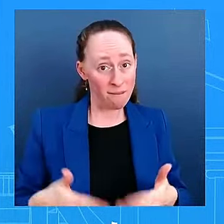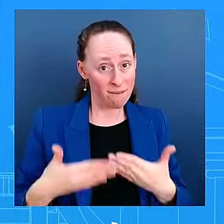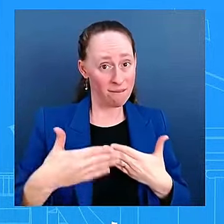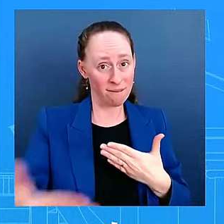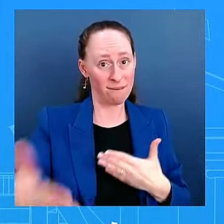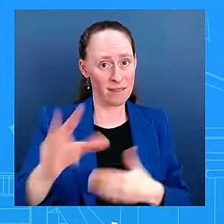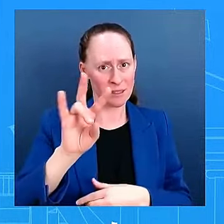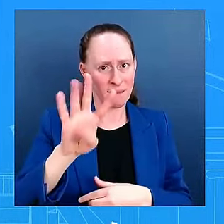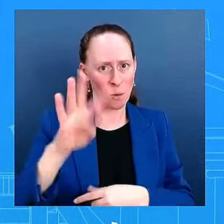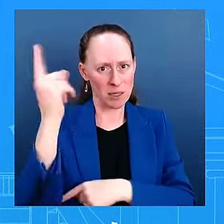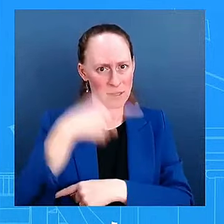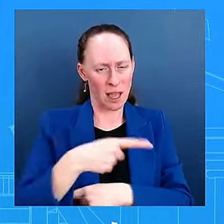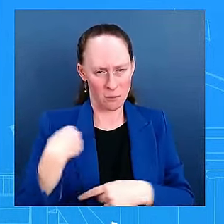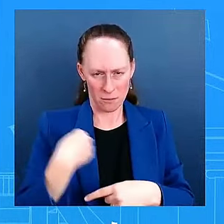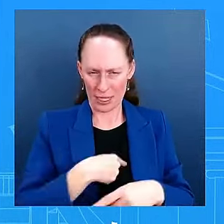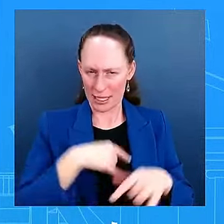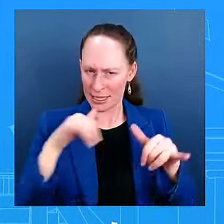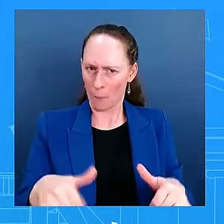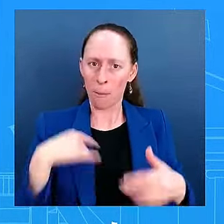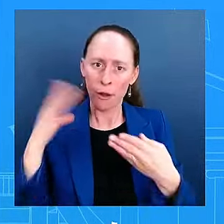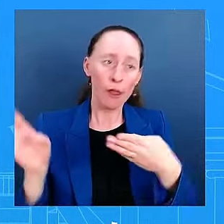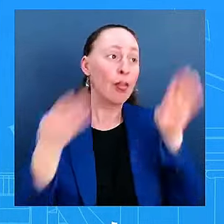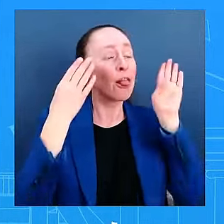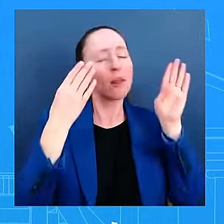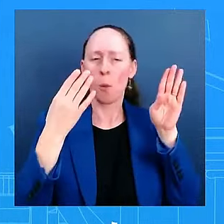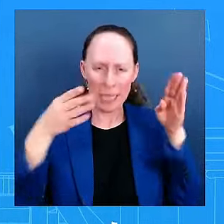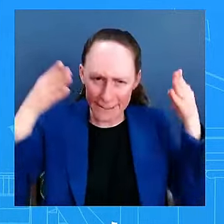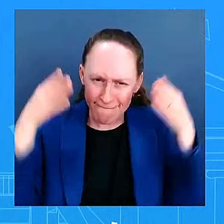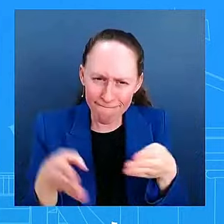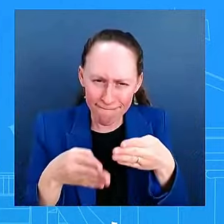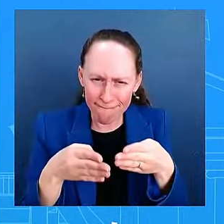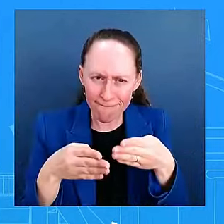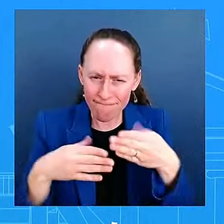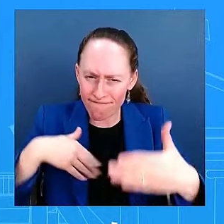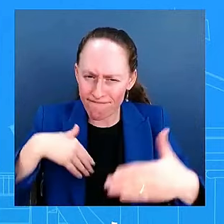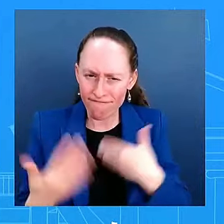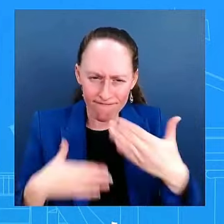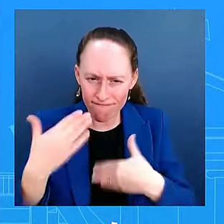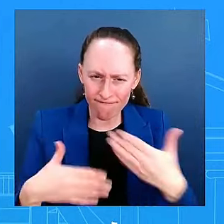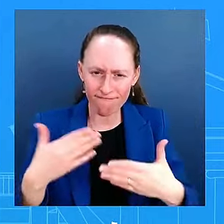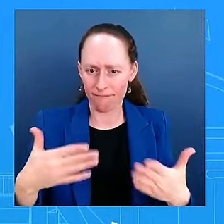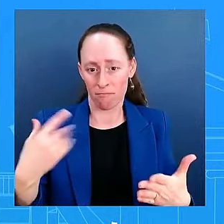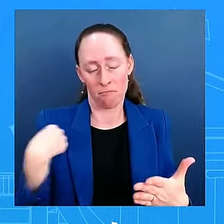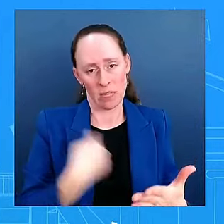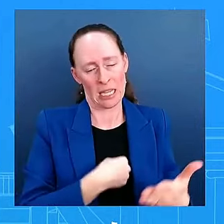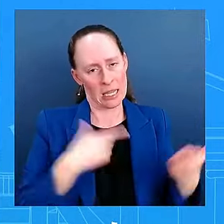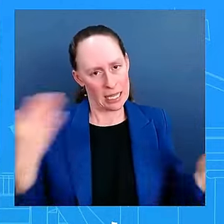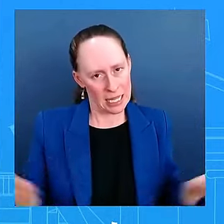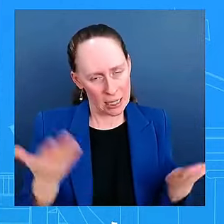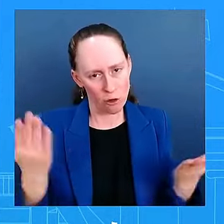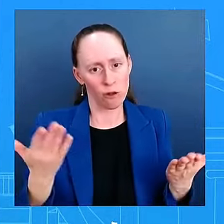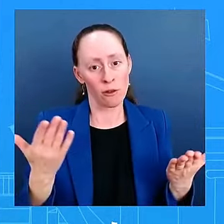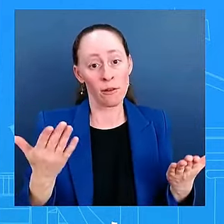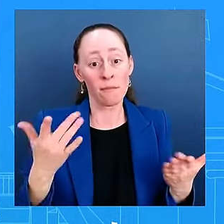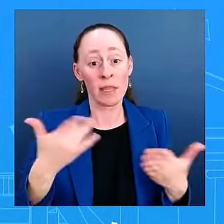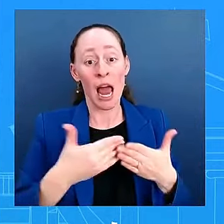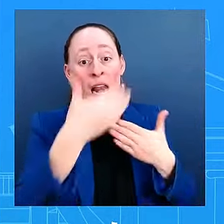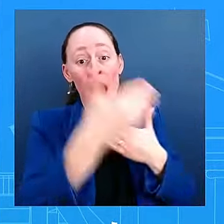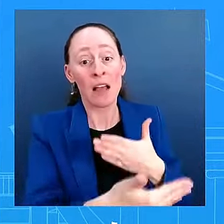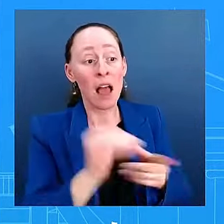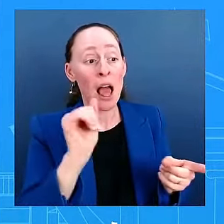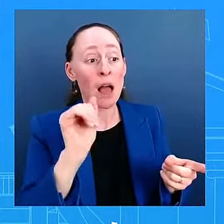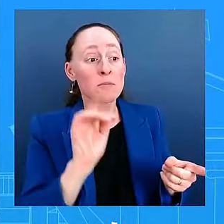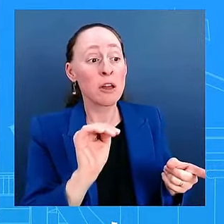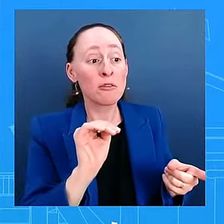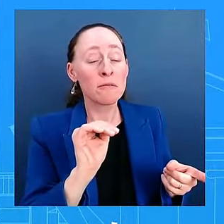America is going to continue to be there. I can't speak to what the administration, the next administration is going to do. And the president said today that he's going to